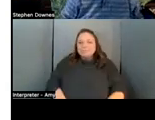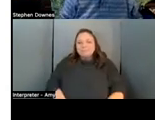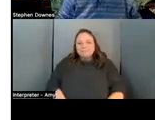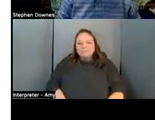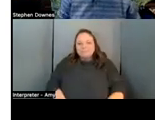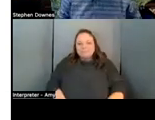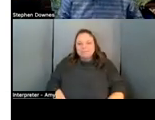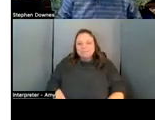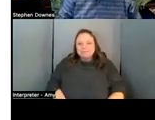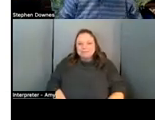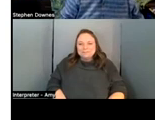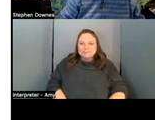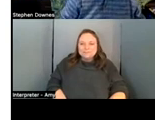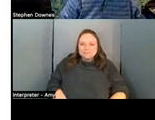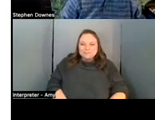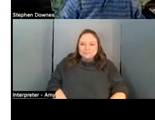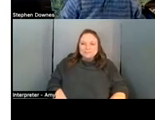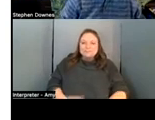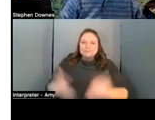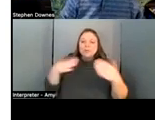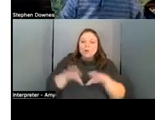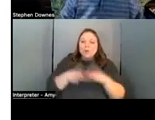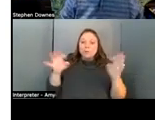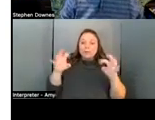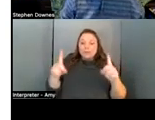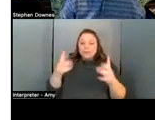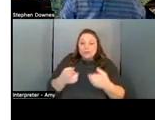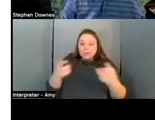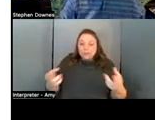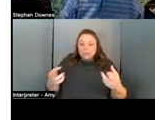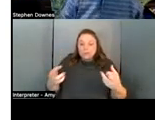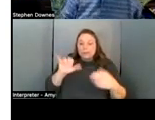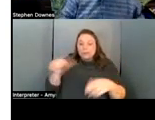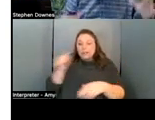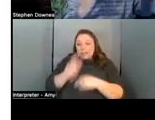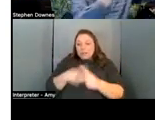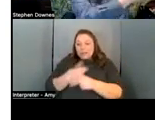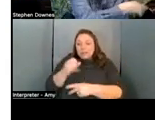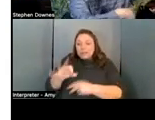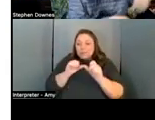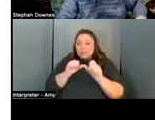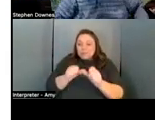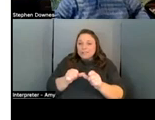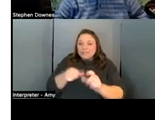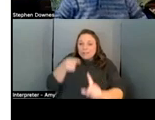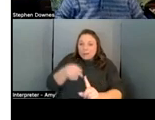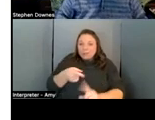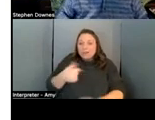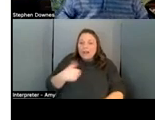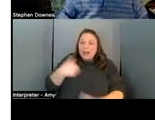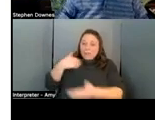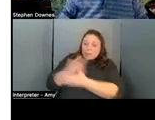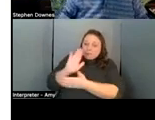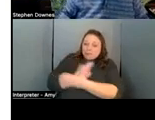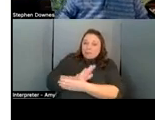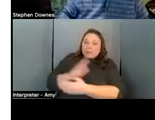uh open educational resources another type of persistent object i've got a paper elsewhere where i talk